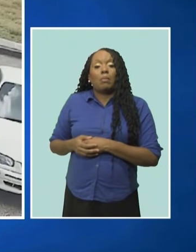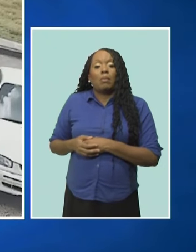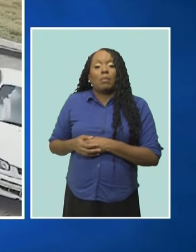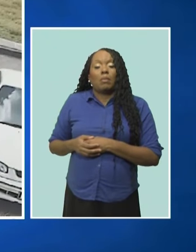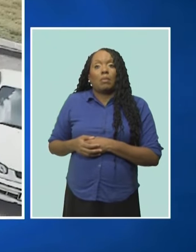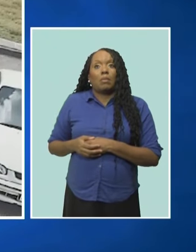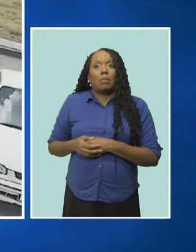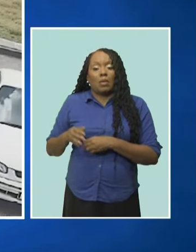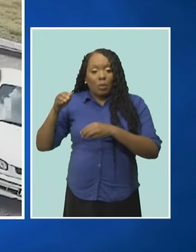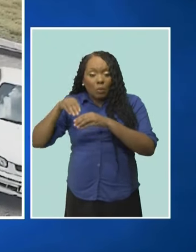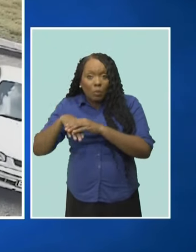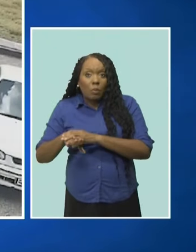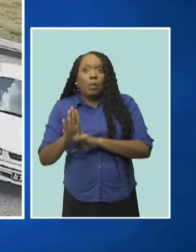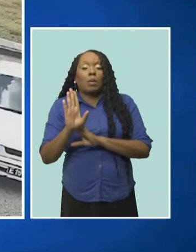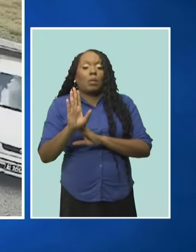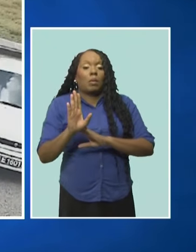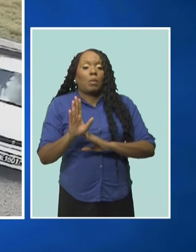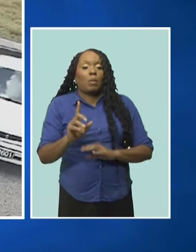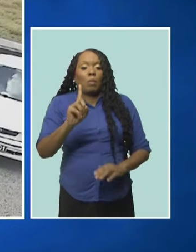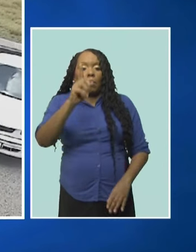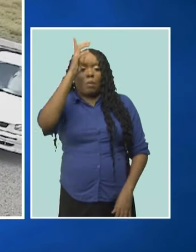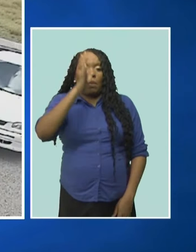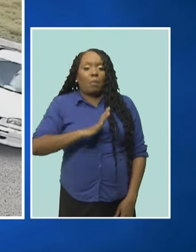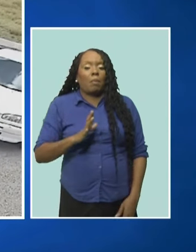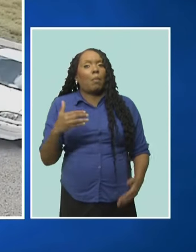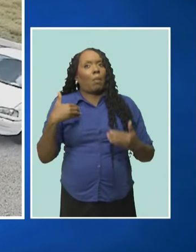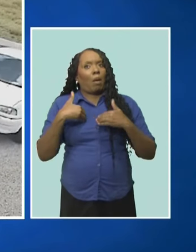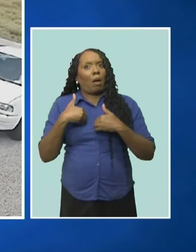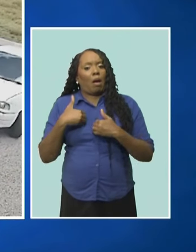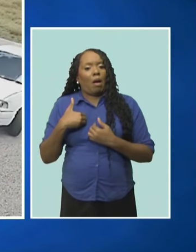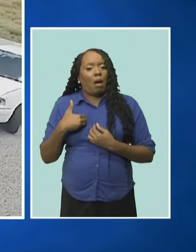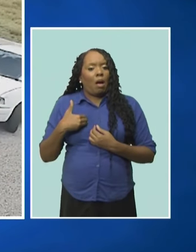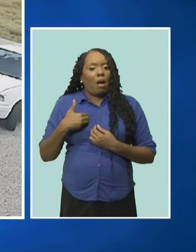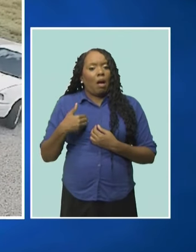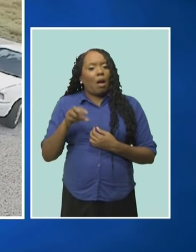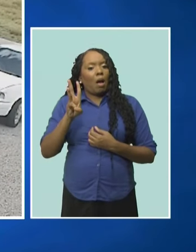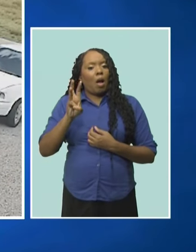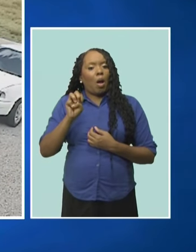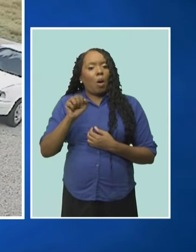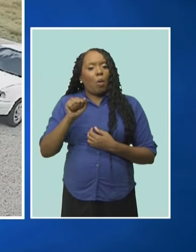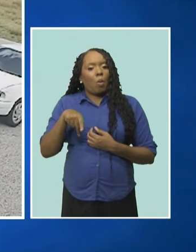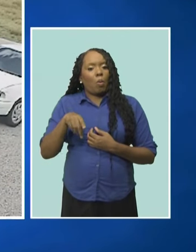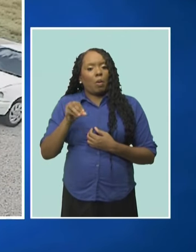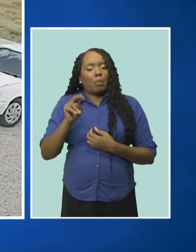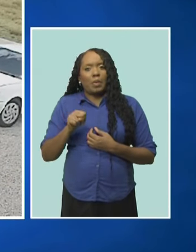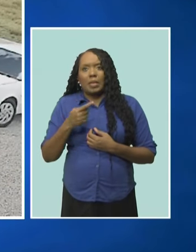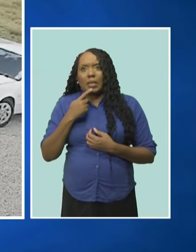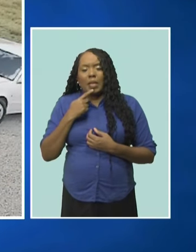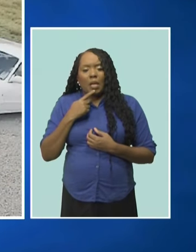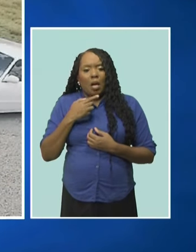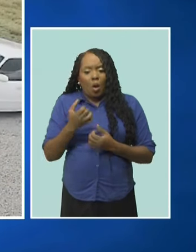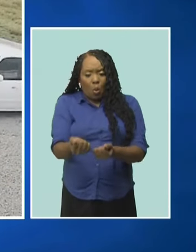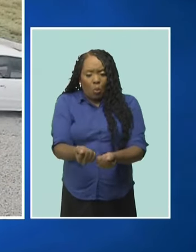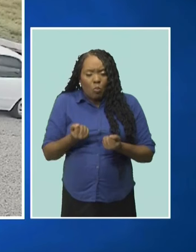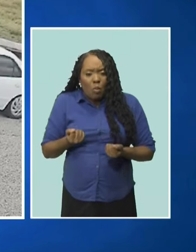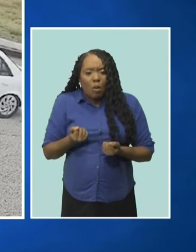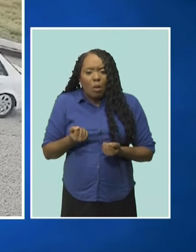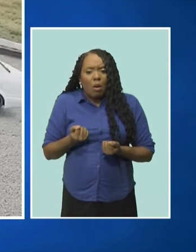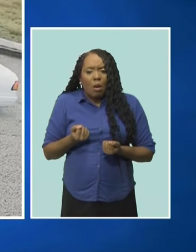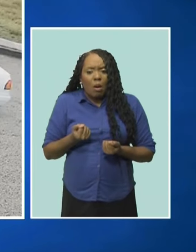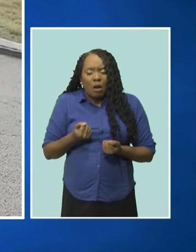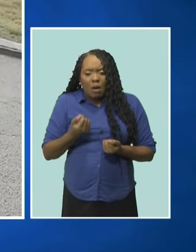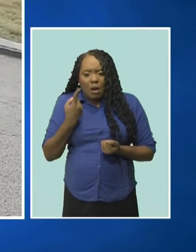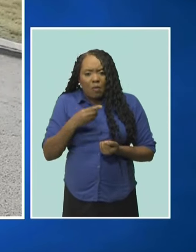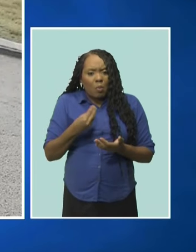straight to the cashier with one of the men brandishing a weapon and the ordering of the staff member to open the cash register before emptying